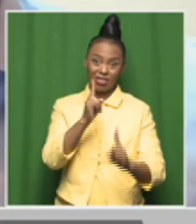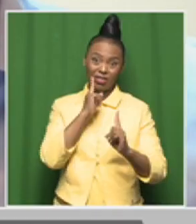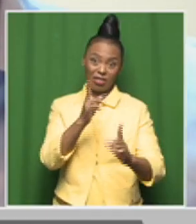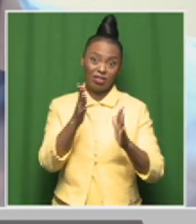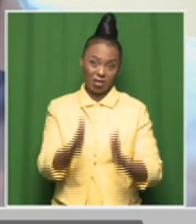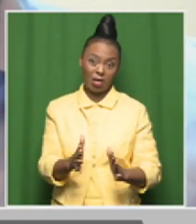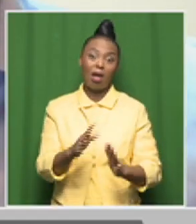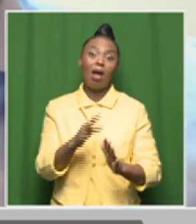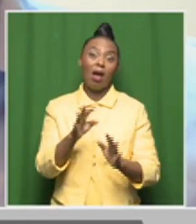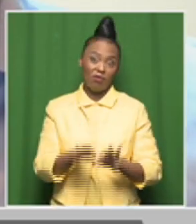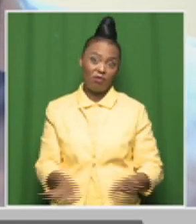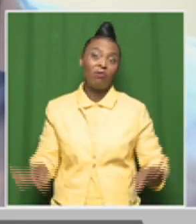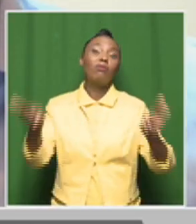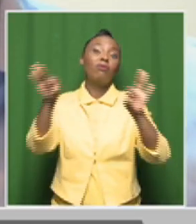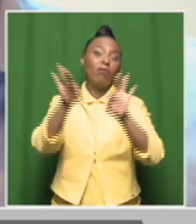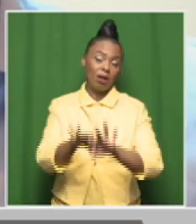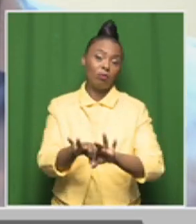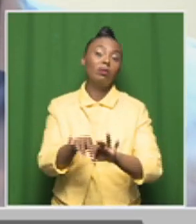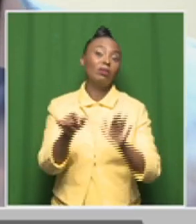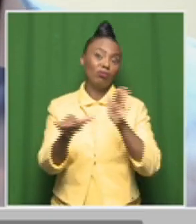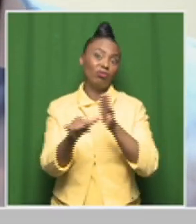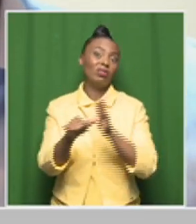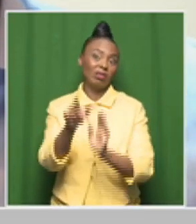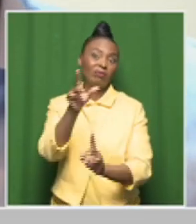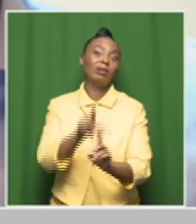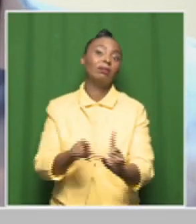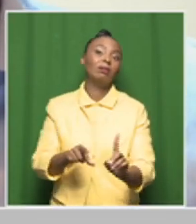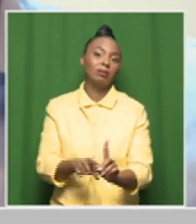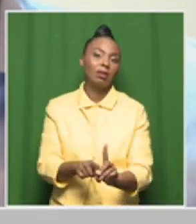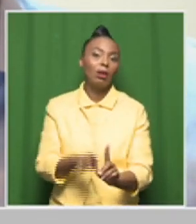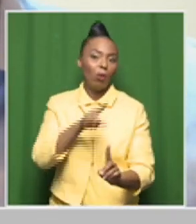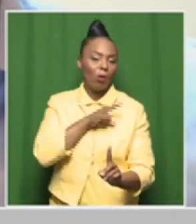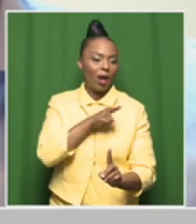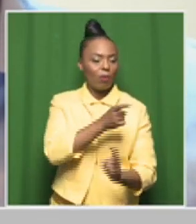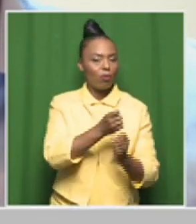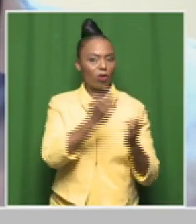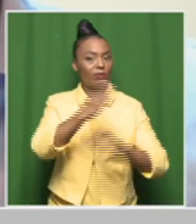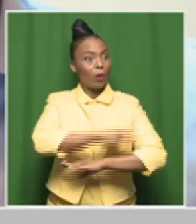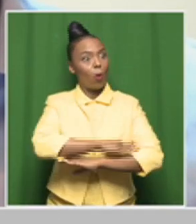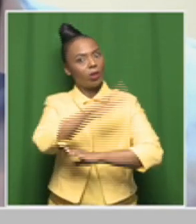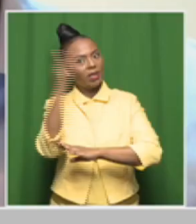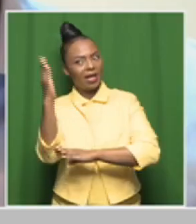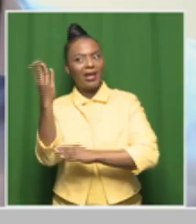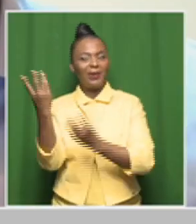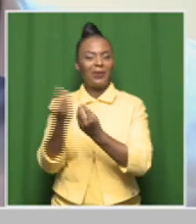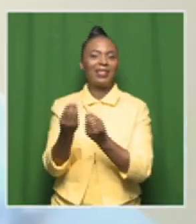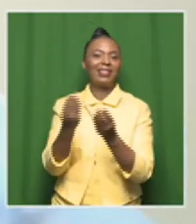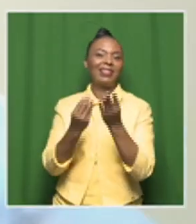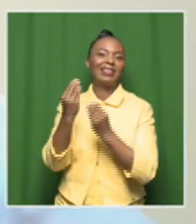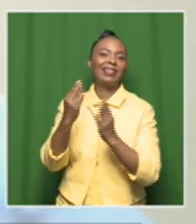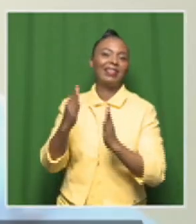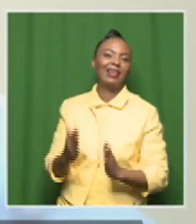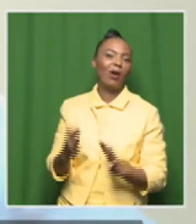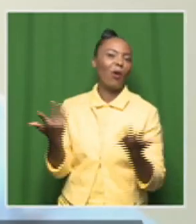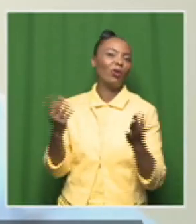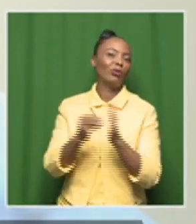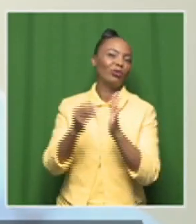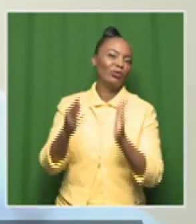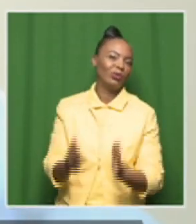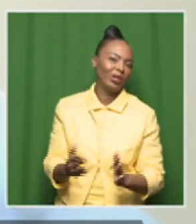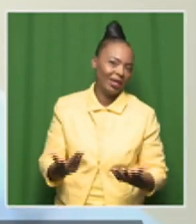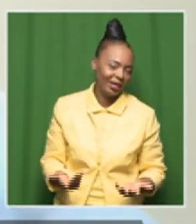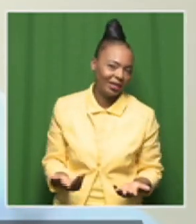The learners spend the most amount of time with them during the day, and they are critical to the success of learning in South Africa or in any country.